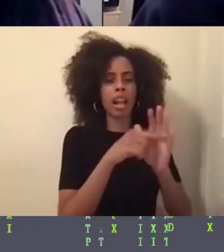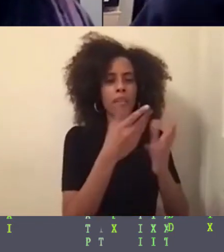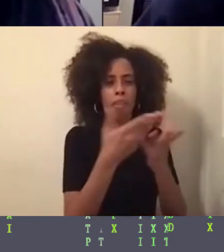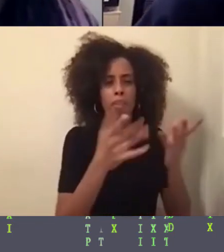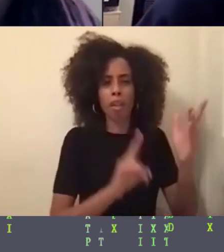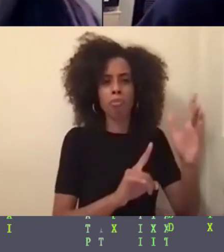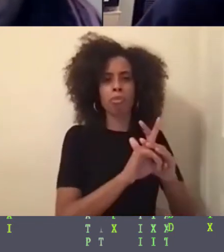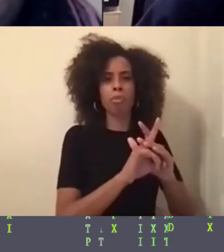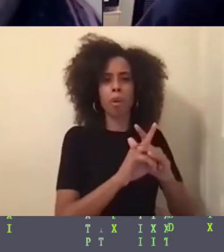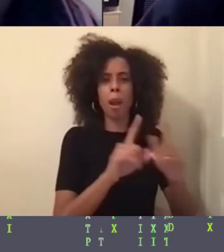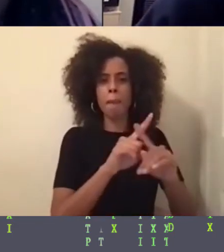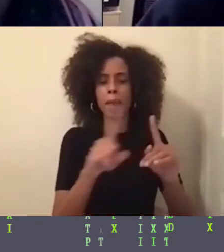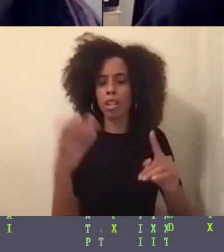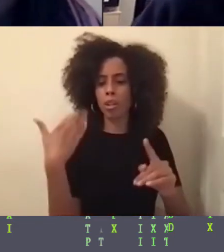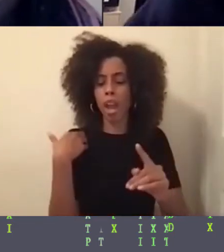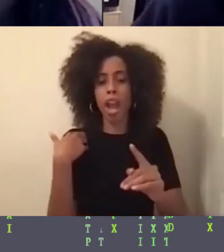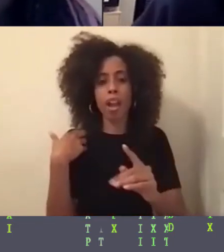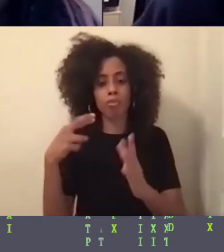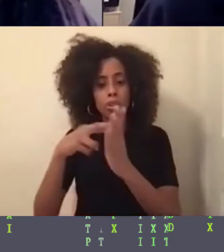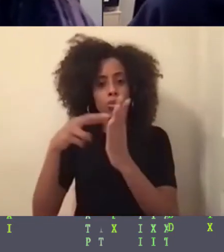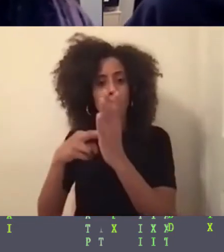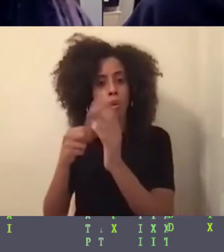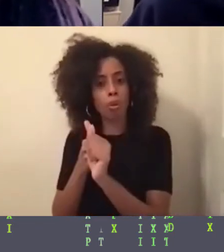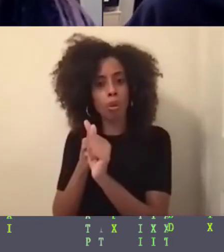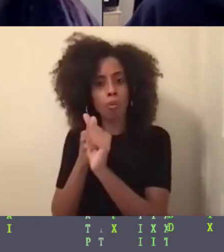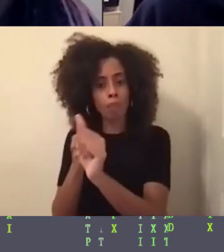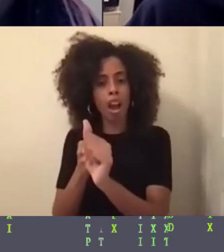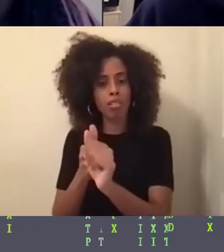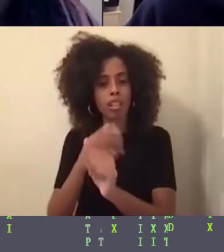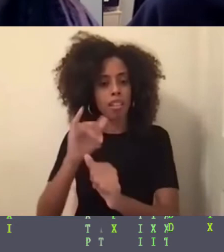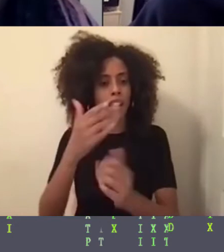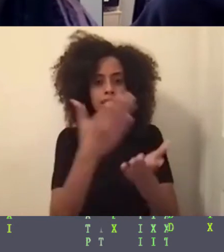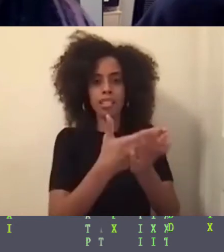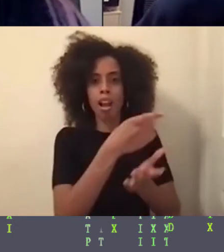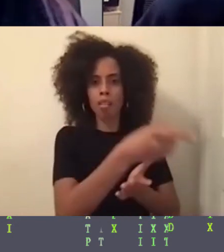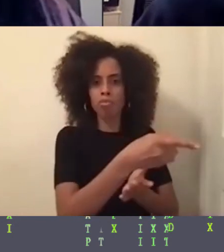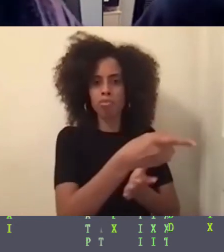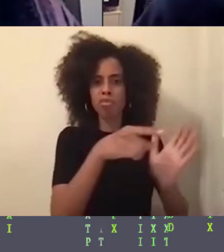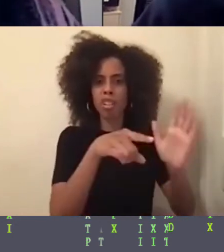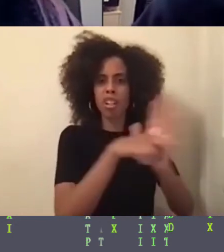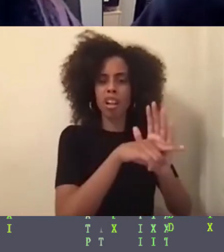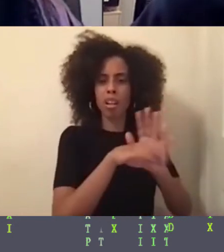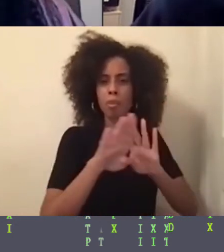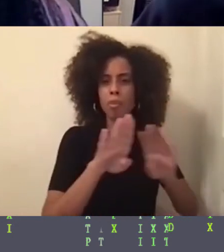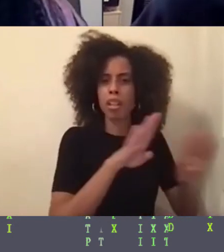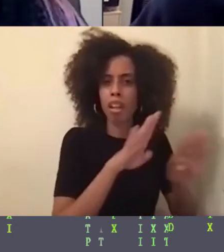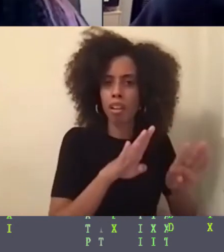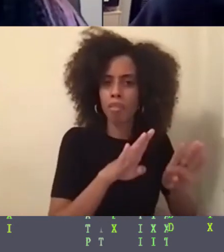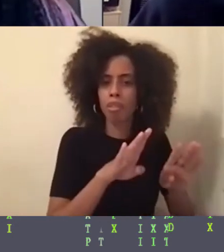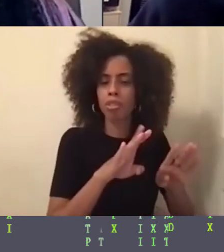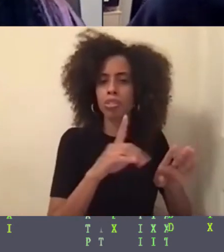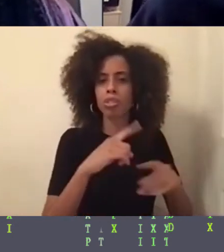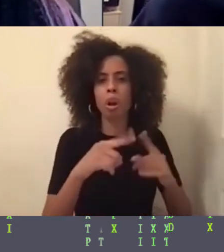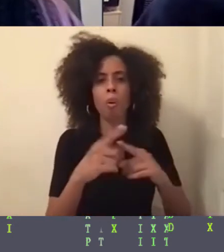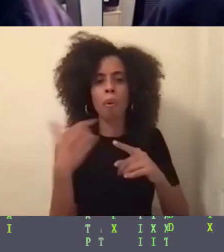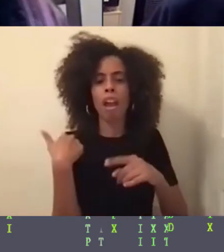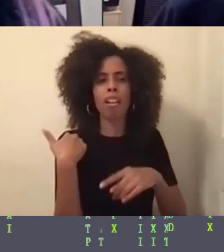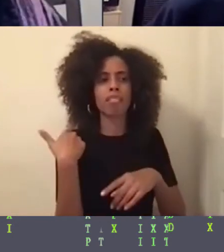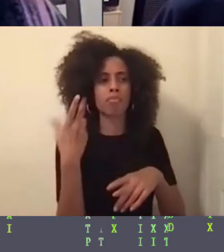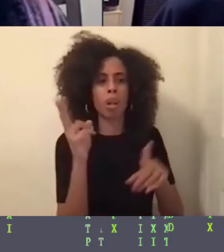like nip that in the bud. So, um, sometimes that's kind of necessary to try to, in terms of like, at least like safety and, and kind of accountability there.